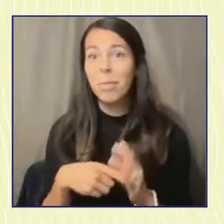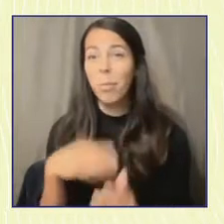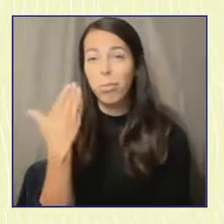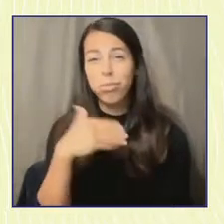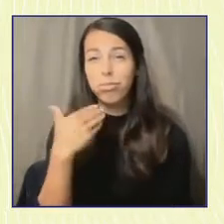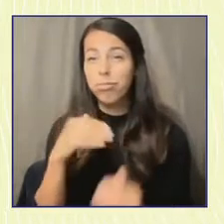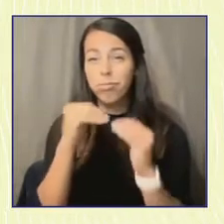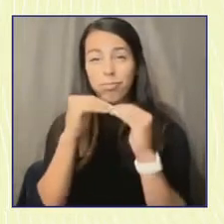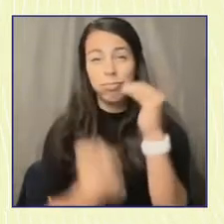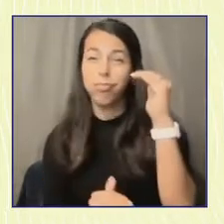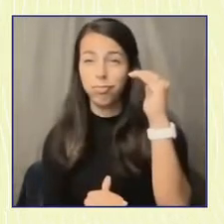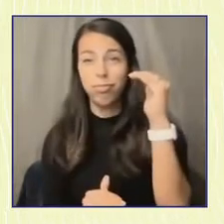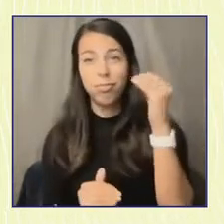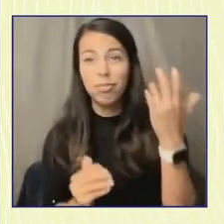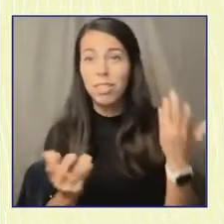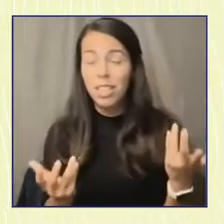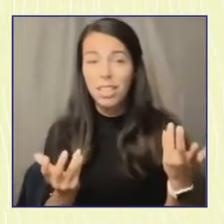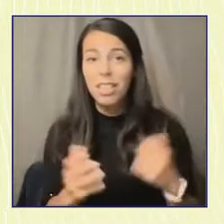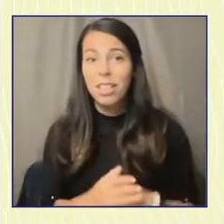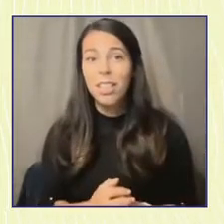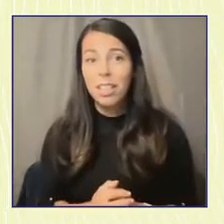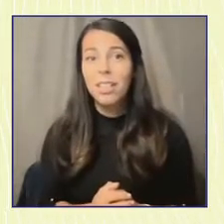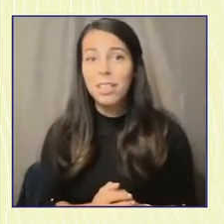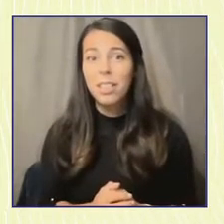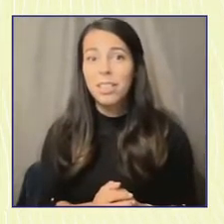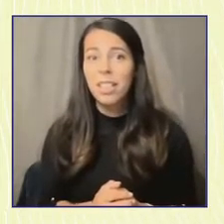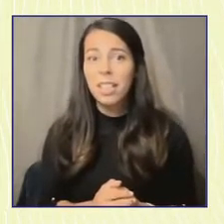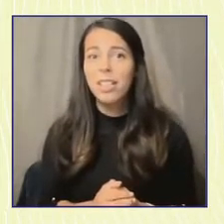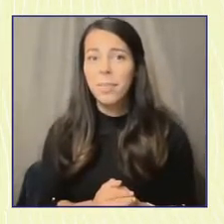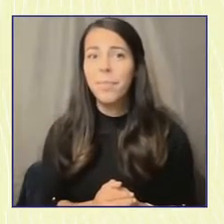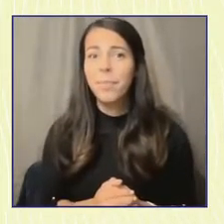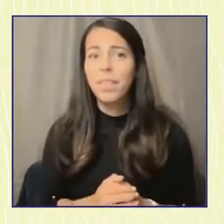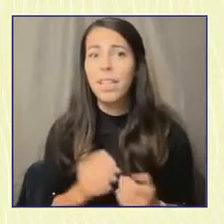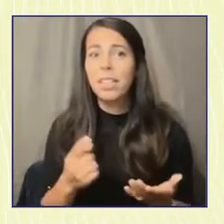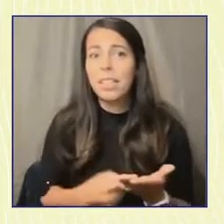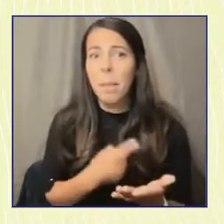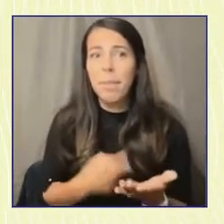don't start at the pulling place. Sometimes they end up there.